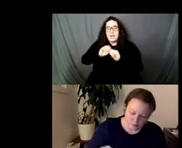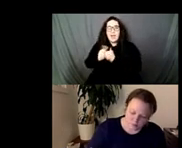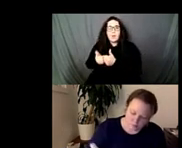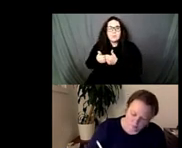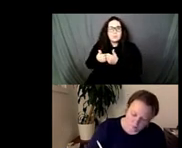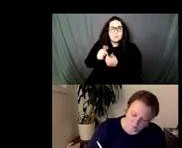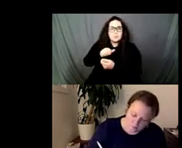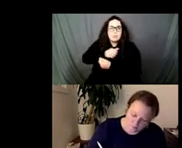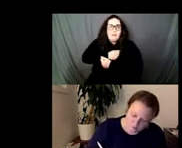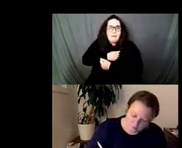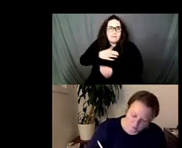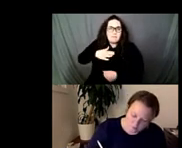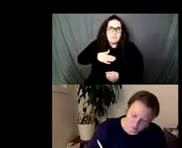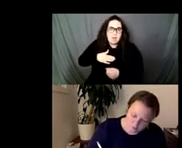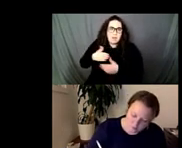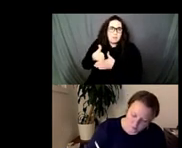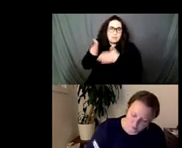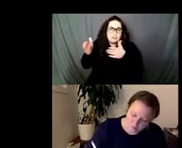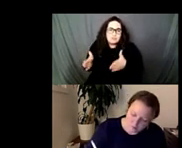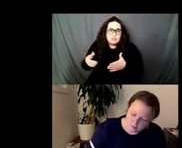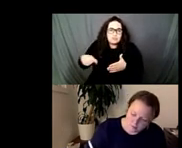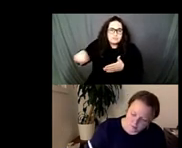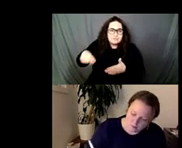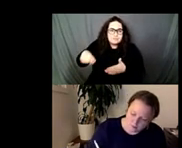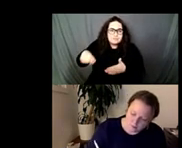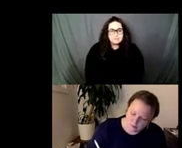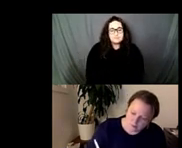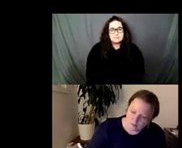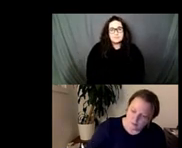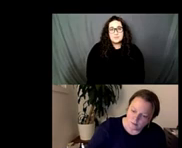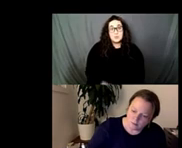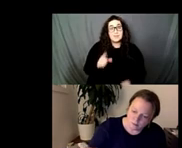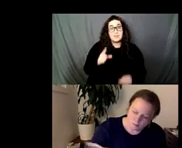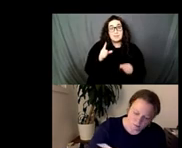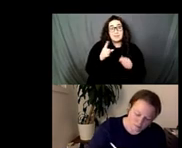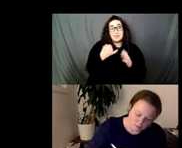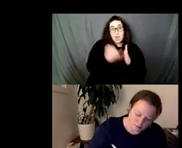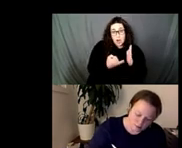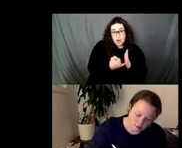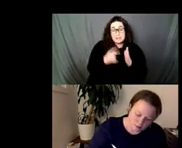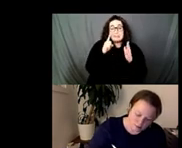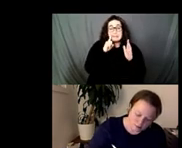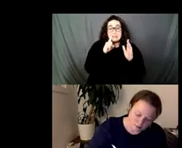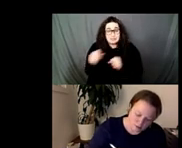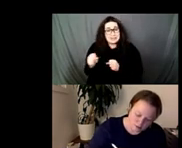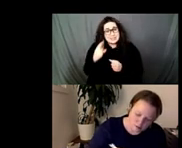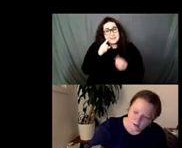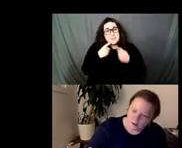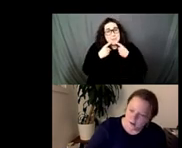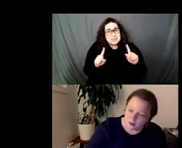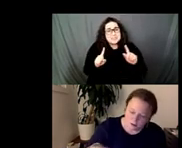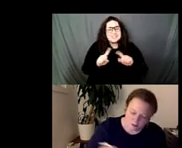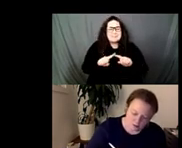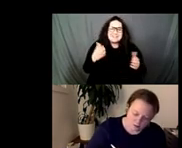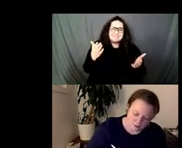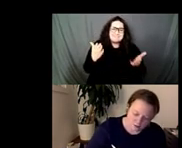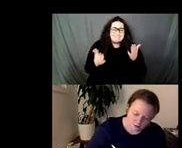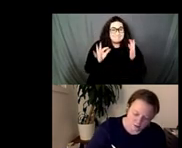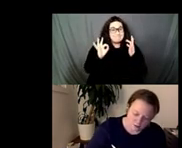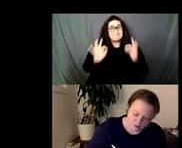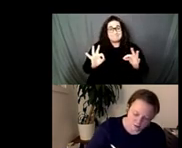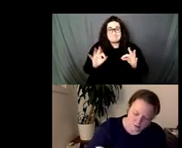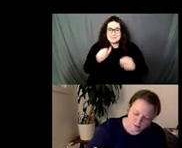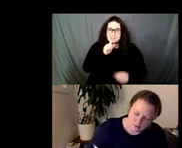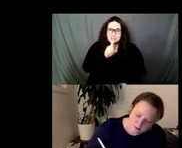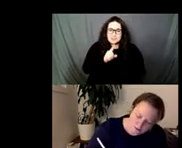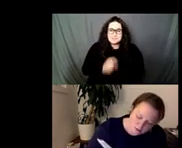the work itself isn't working yeah that makes a lot of sense Julie I'll hand it back over to you we've got some questions in the Q